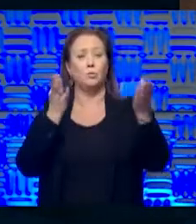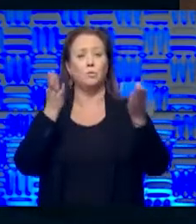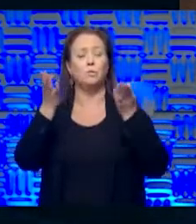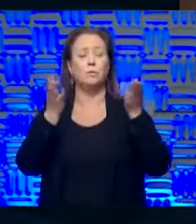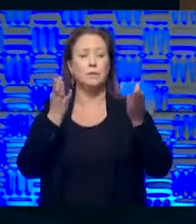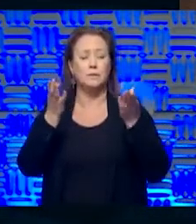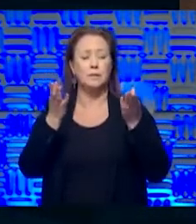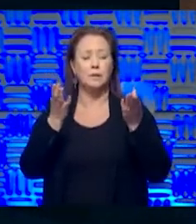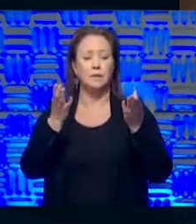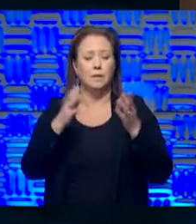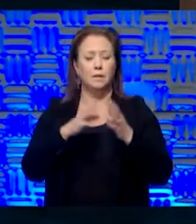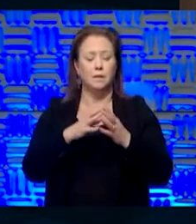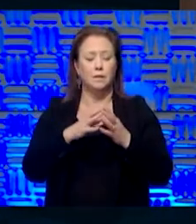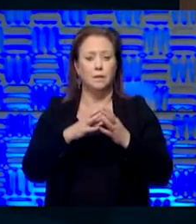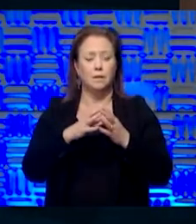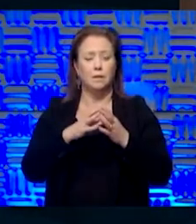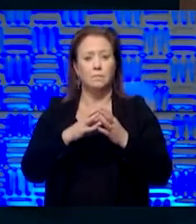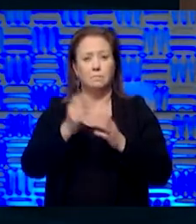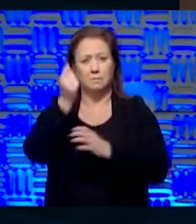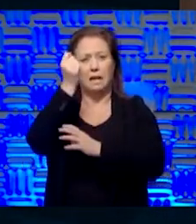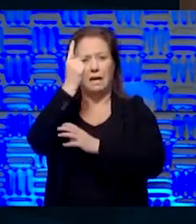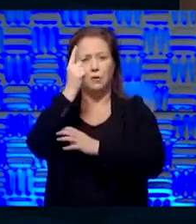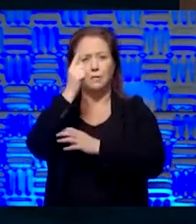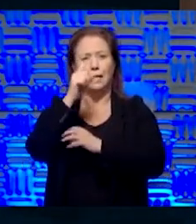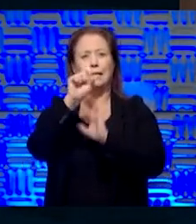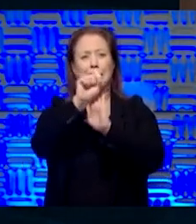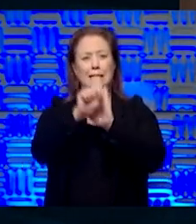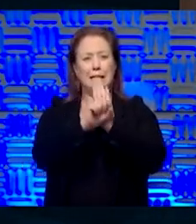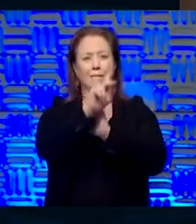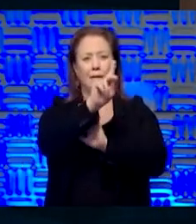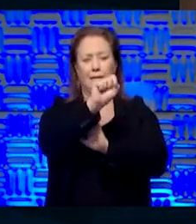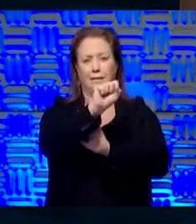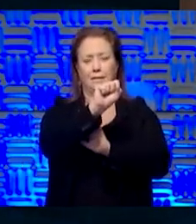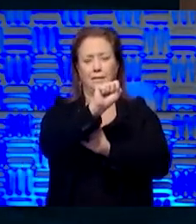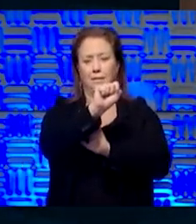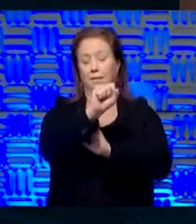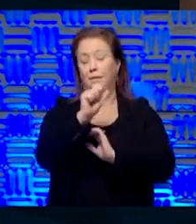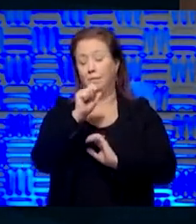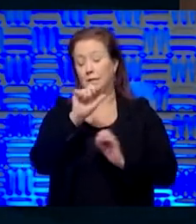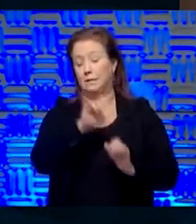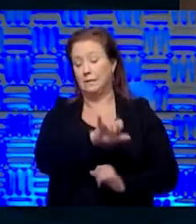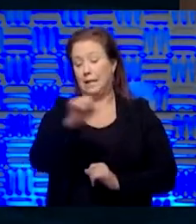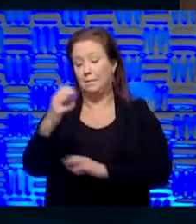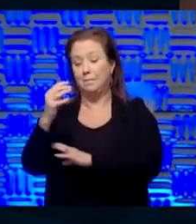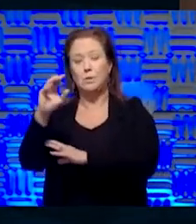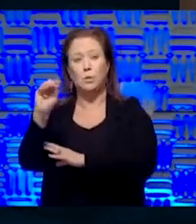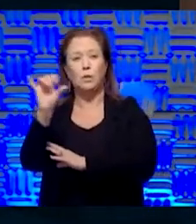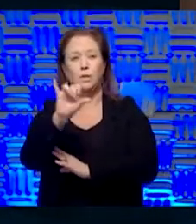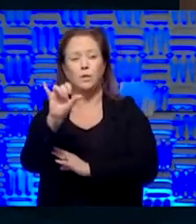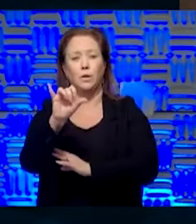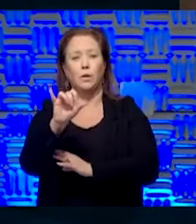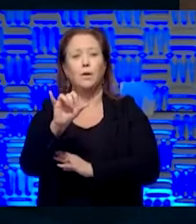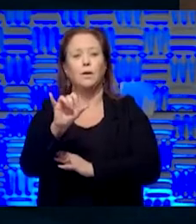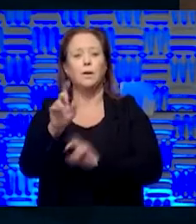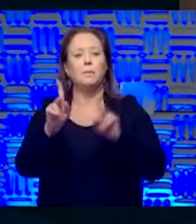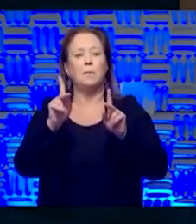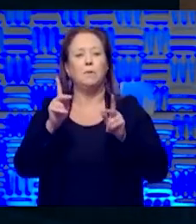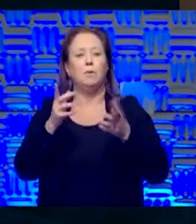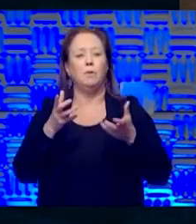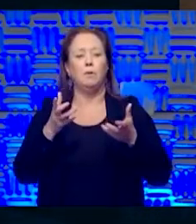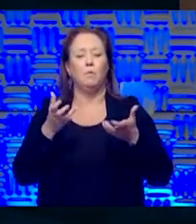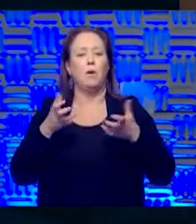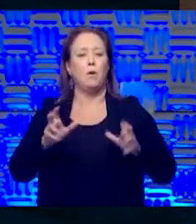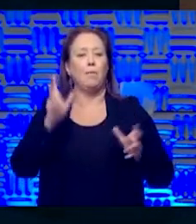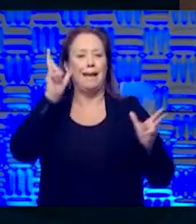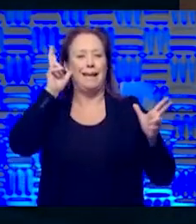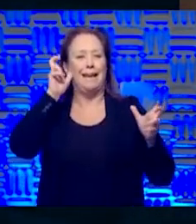and, uh, I understand Kansans in particular, and I don't think it's any different than Missouri's. We don't like being told what to do. We don't